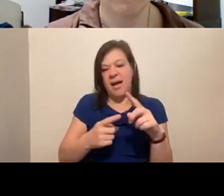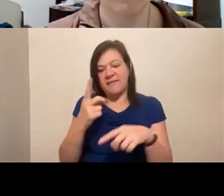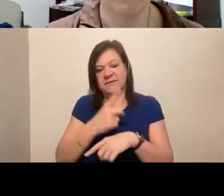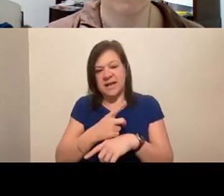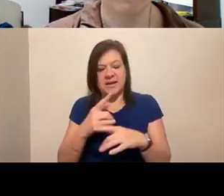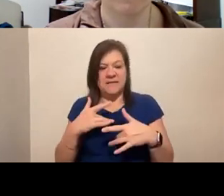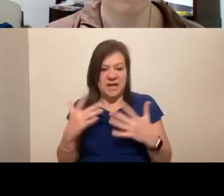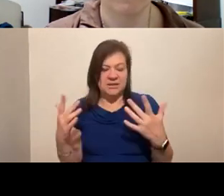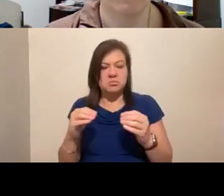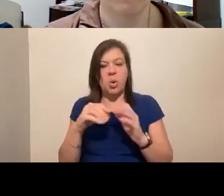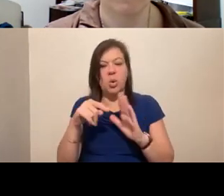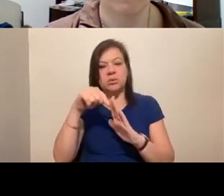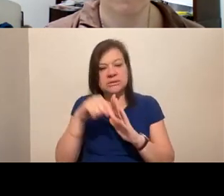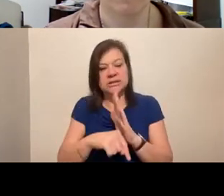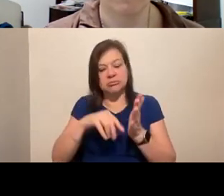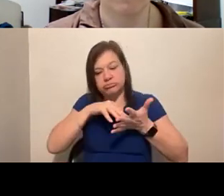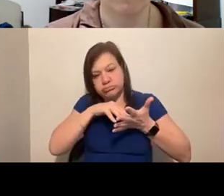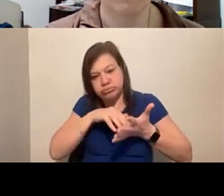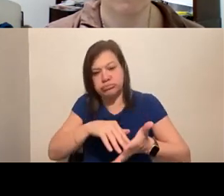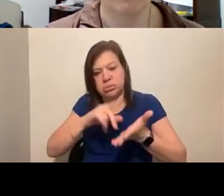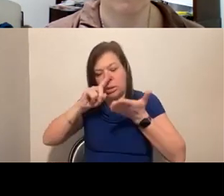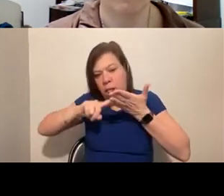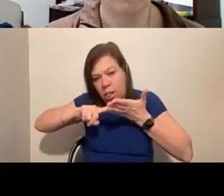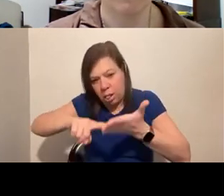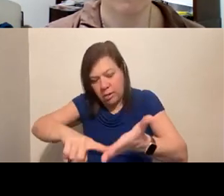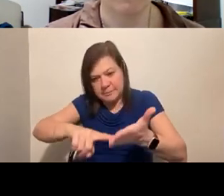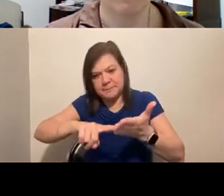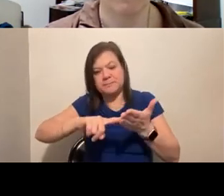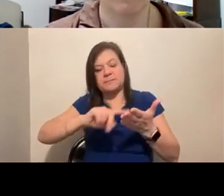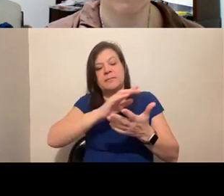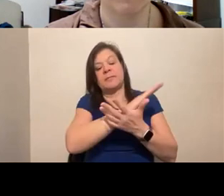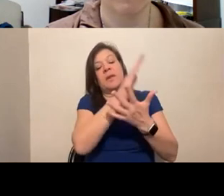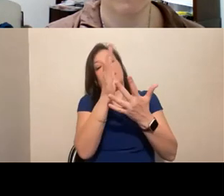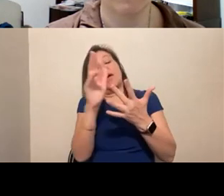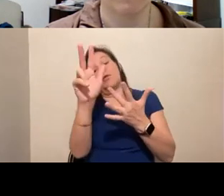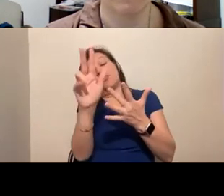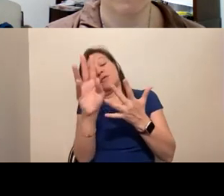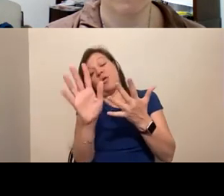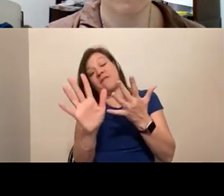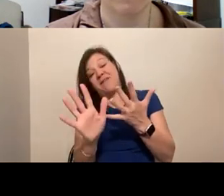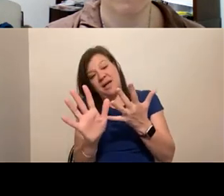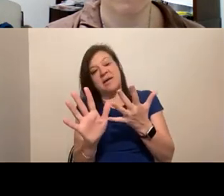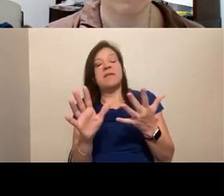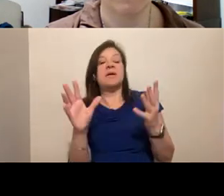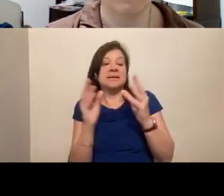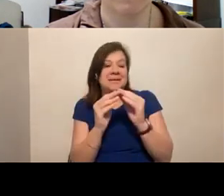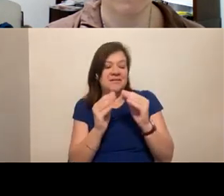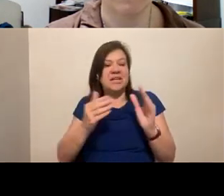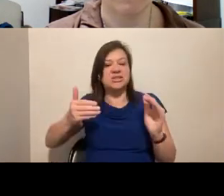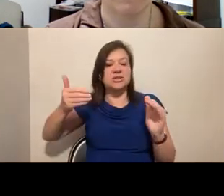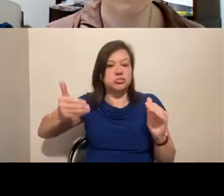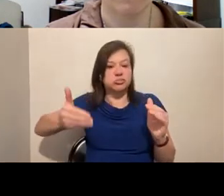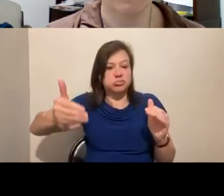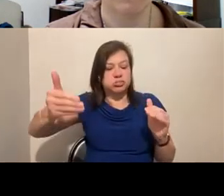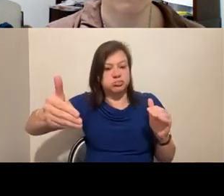is a deeper study, a deeper investigation. Uh, and then the three days of the conference, there are sessions throughout the day happening